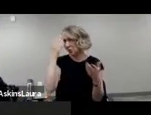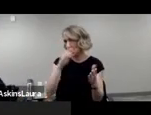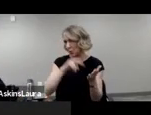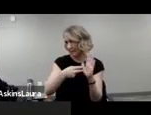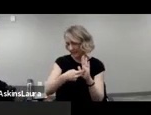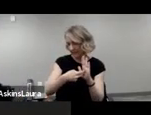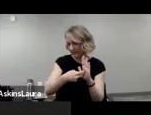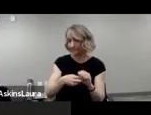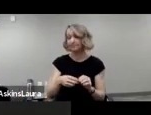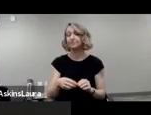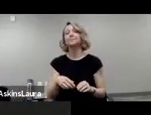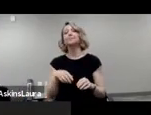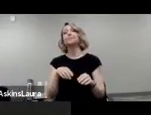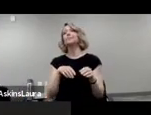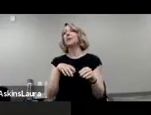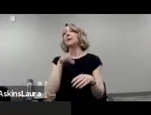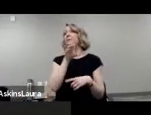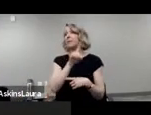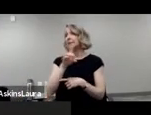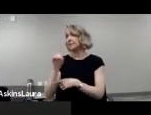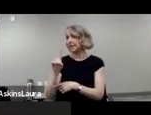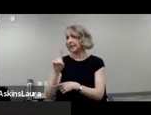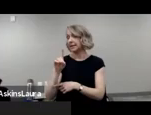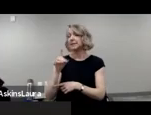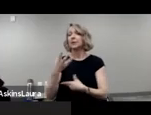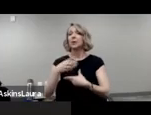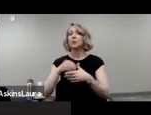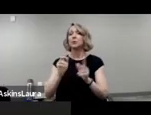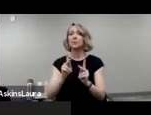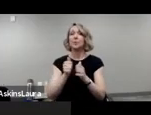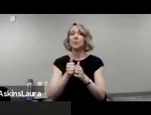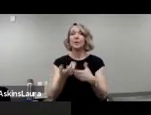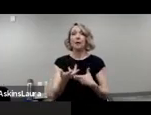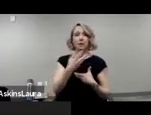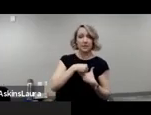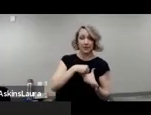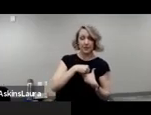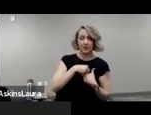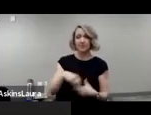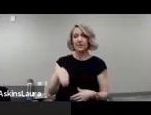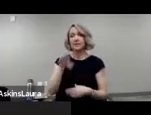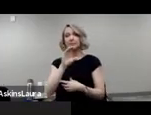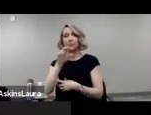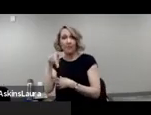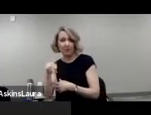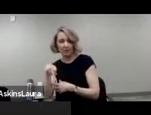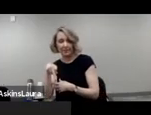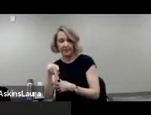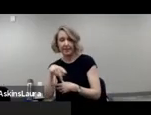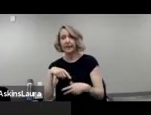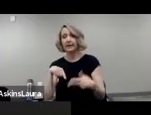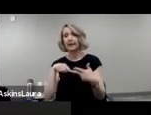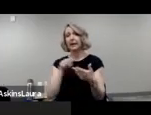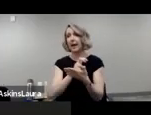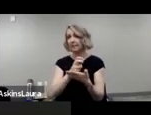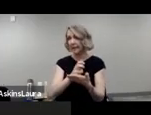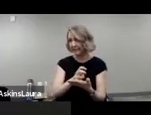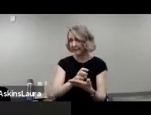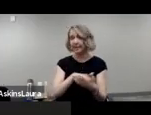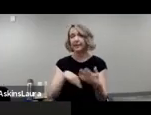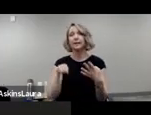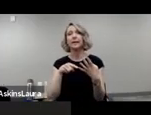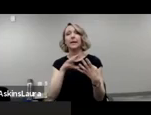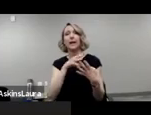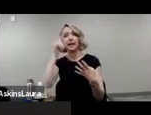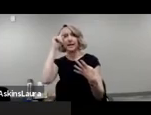disabilities include people with autism, cerebral palsy, epilepsy, and